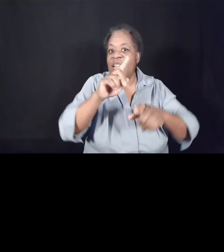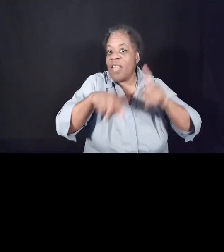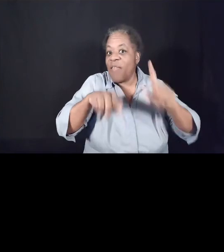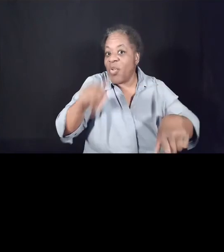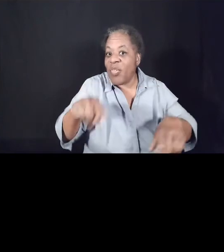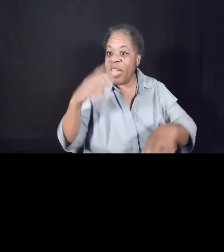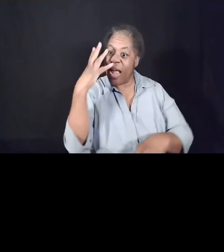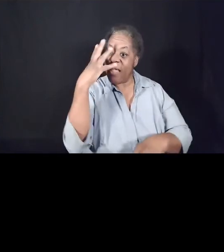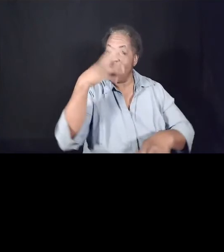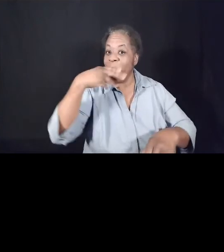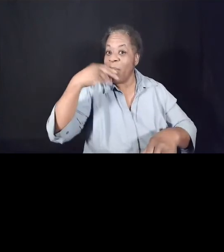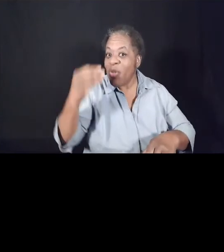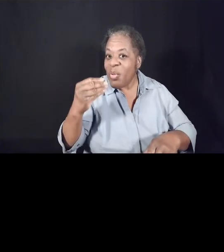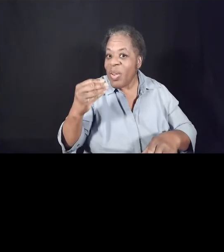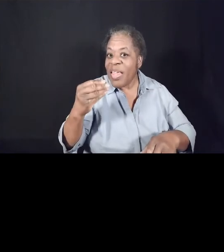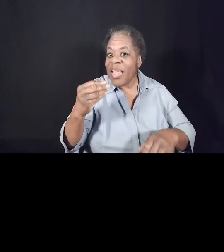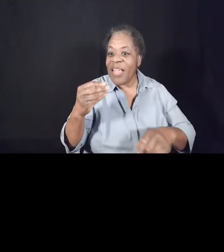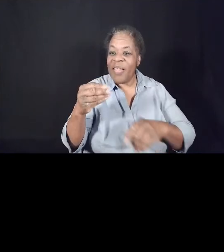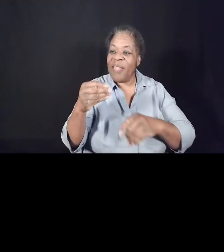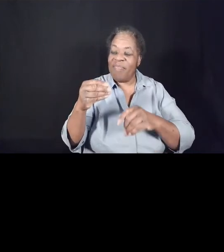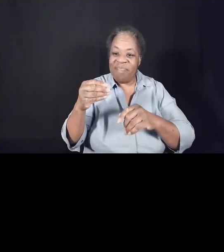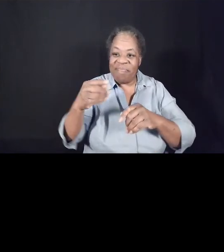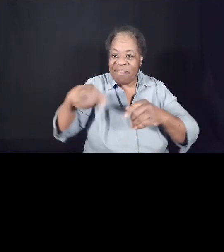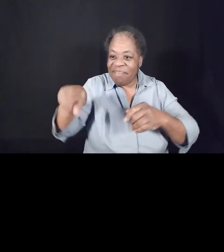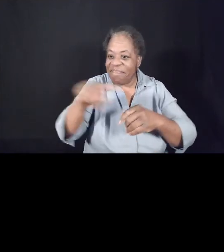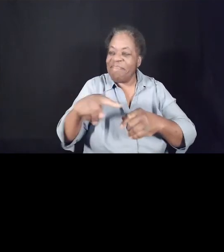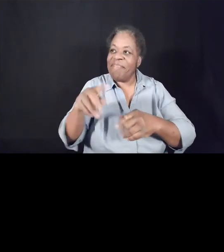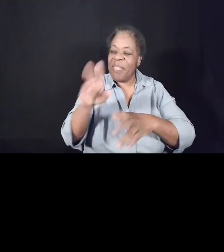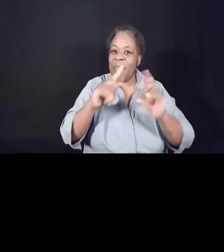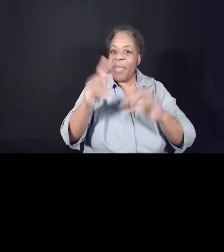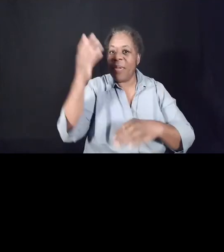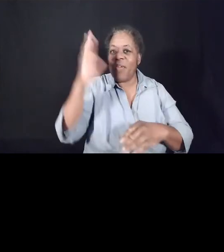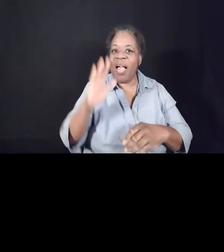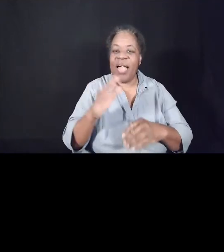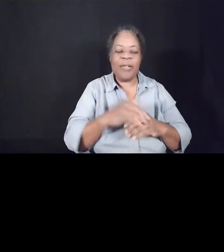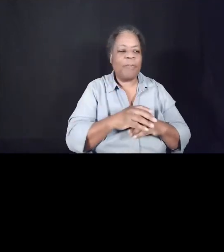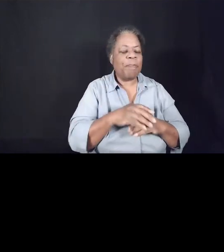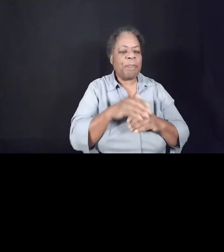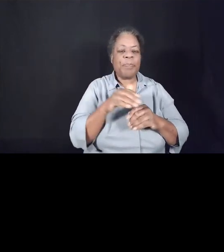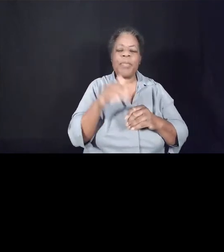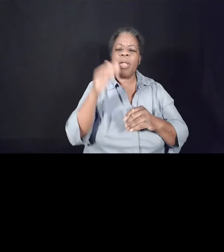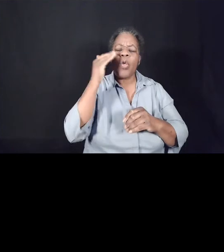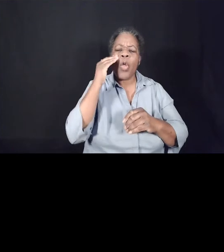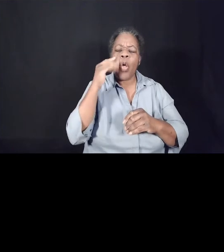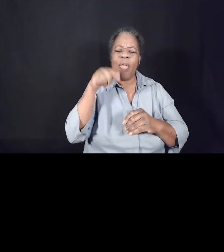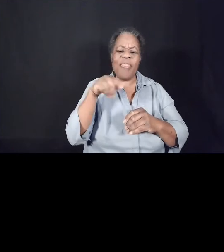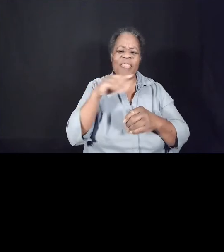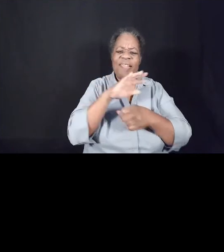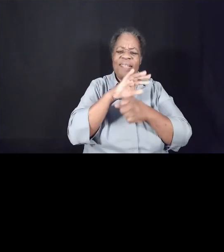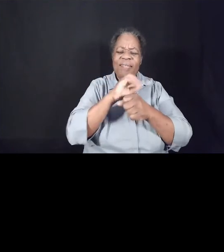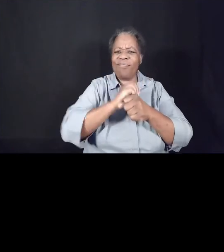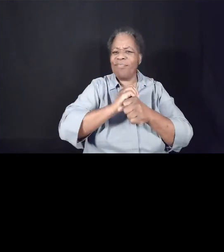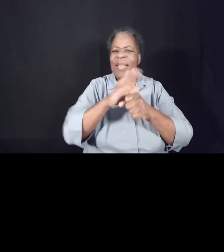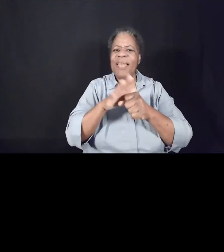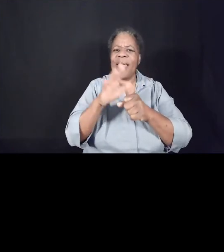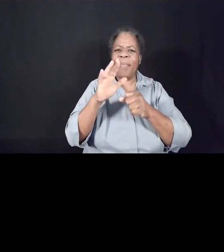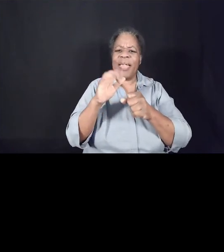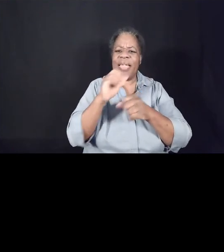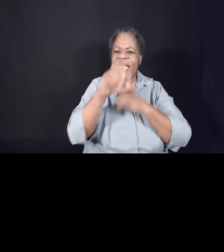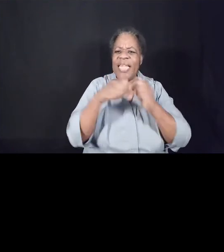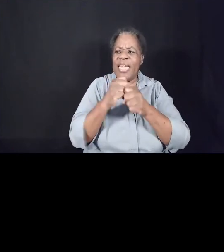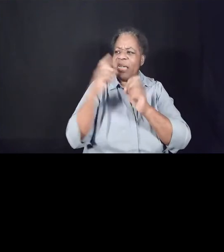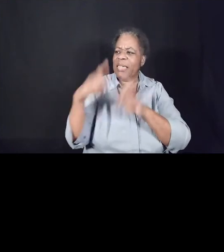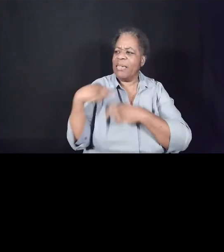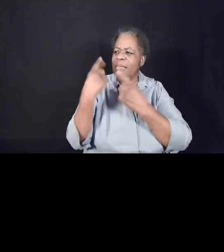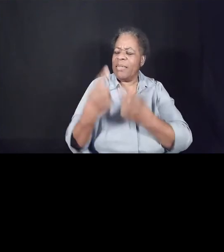the people of God. You know, this whole year, this past year, these pandemic years now, we've seen a kind of a